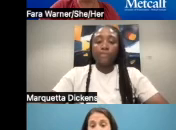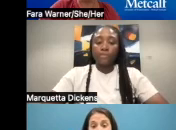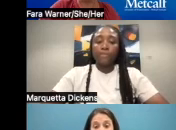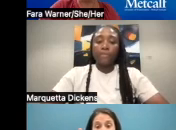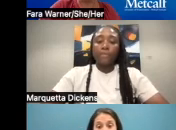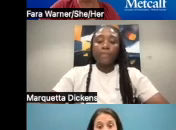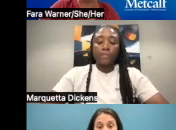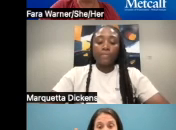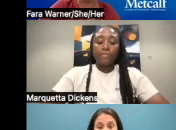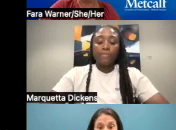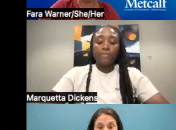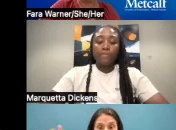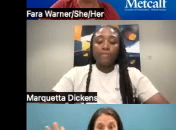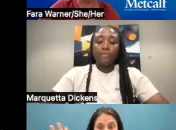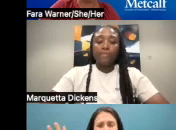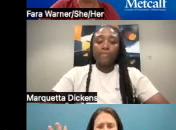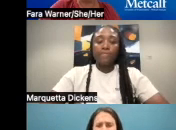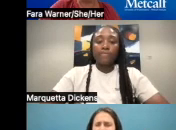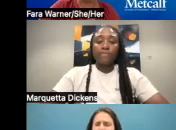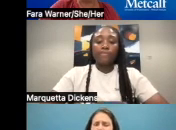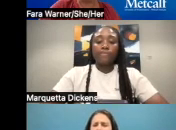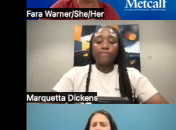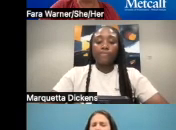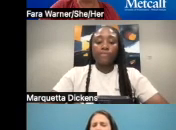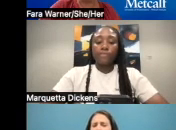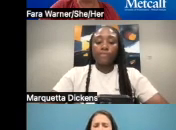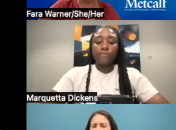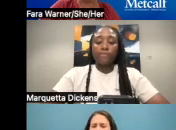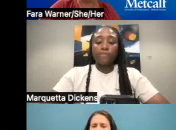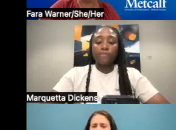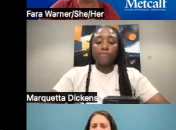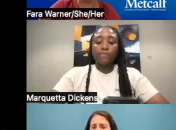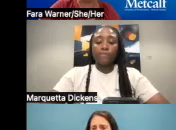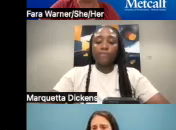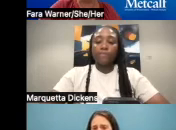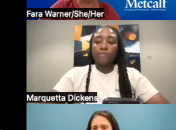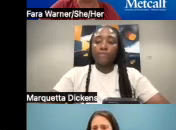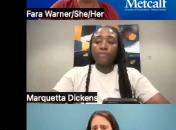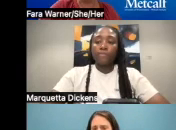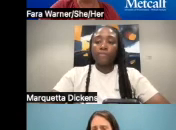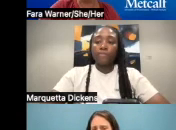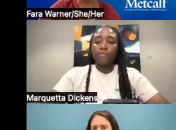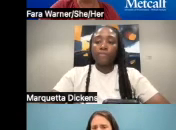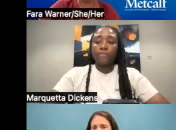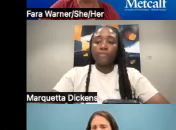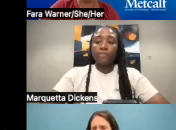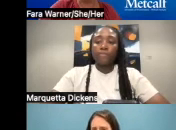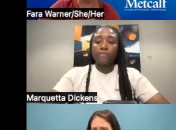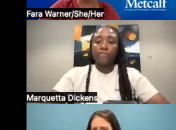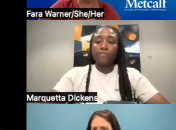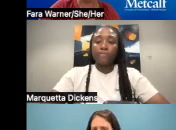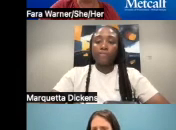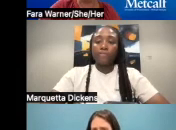how this sort of like colonialism, extractive sort of economic behavior continues and perpetuates it.